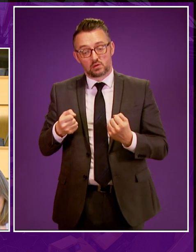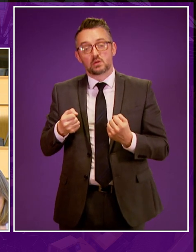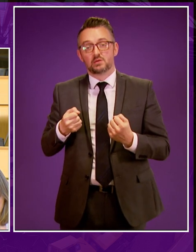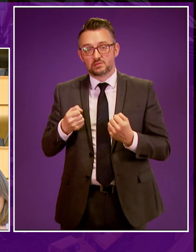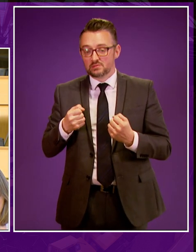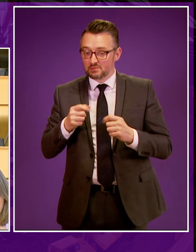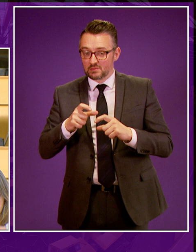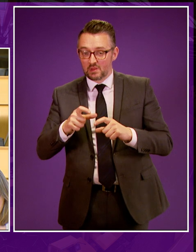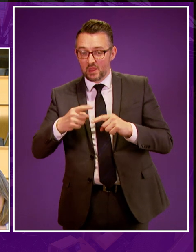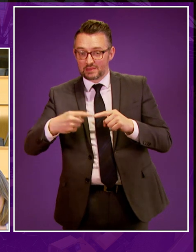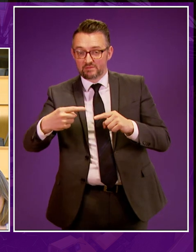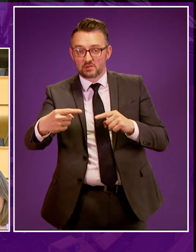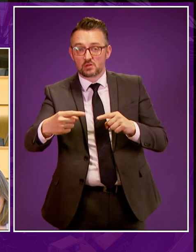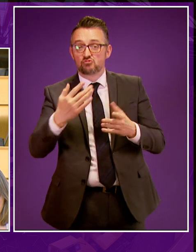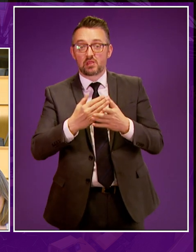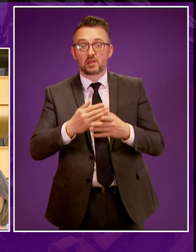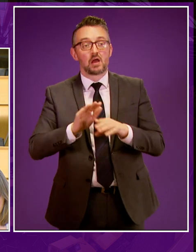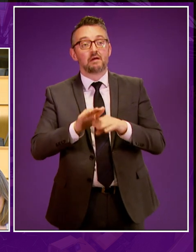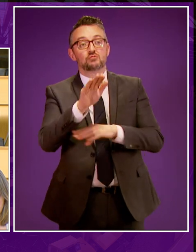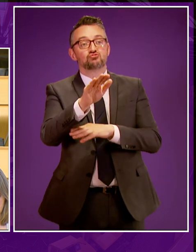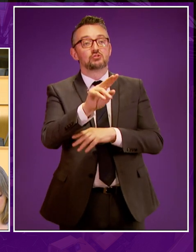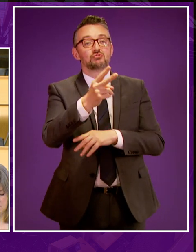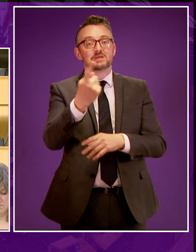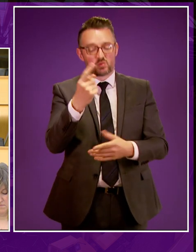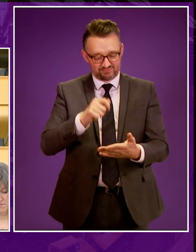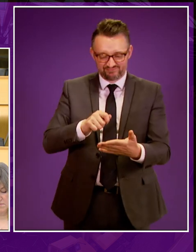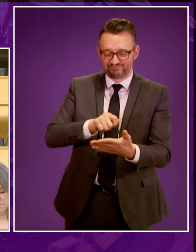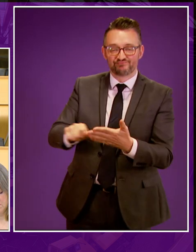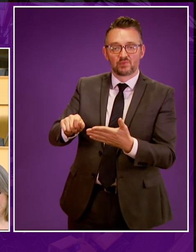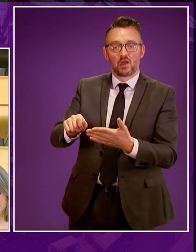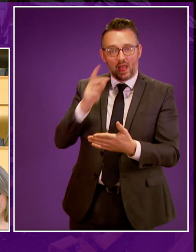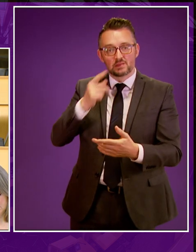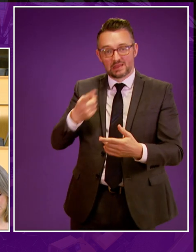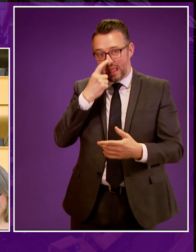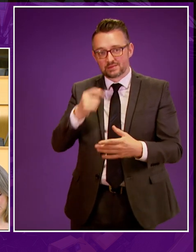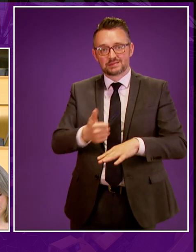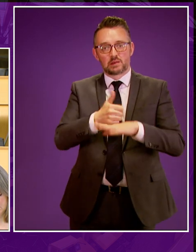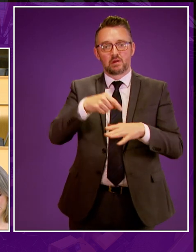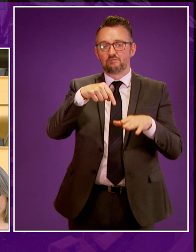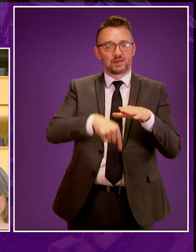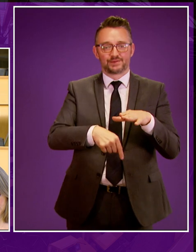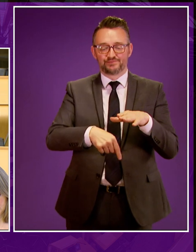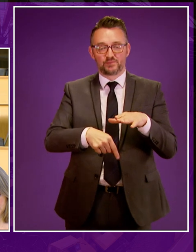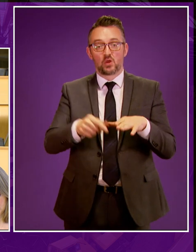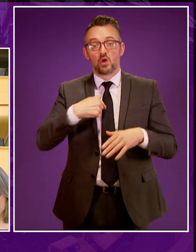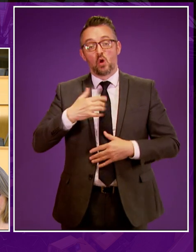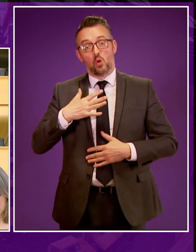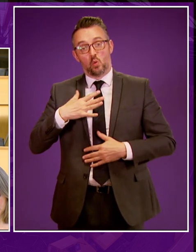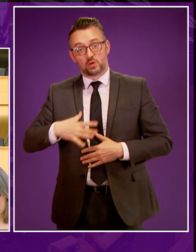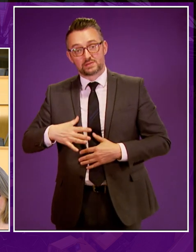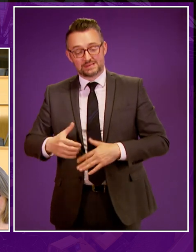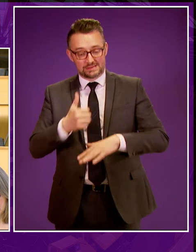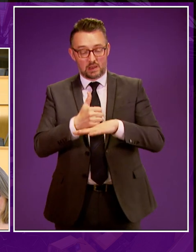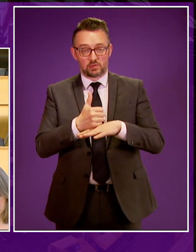would only require the stroke of a future minister's pen to undo. So it's time to put in place